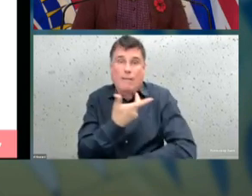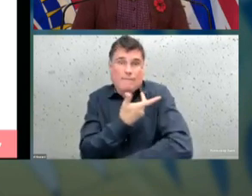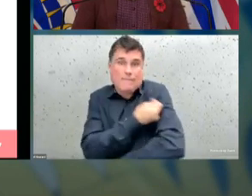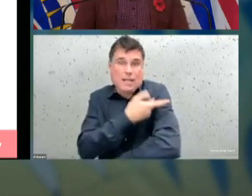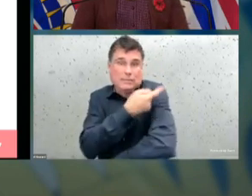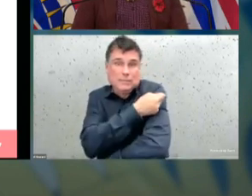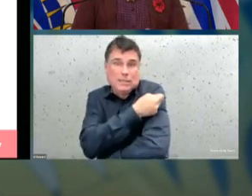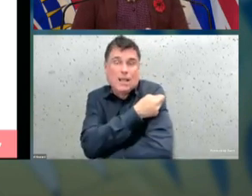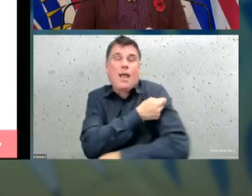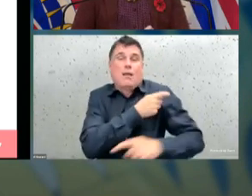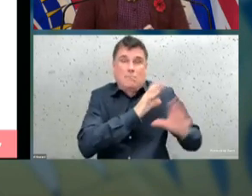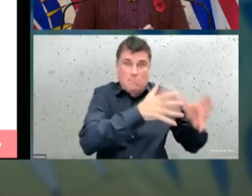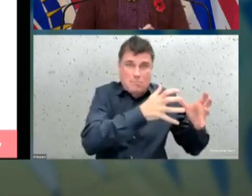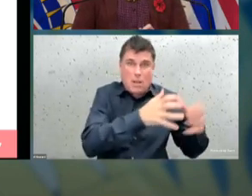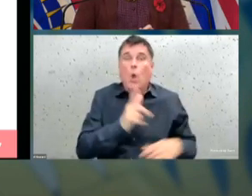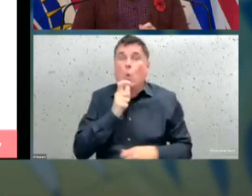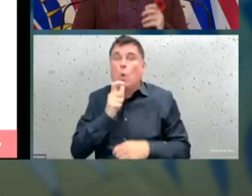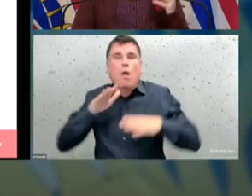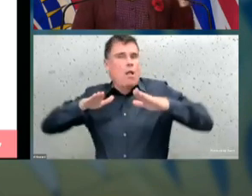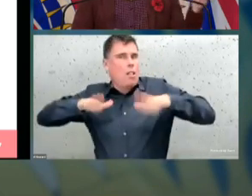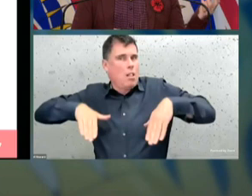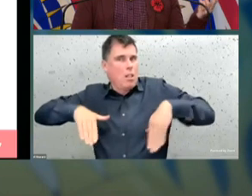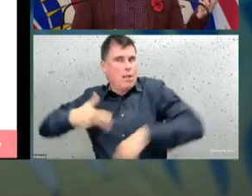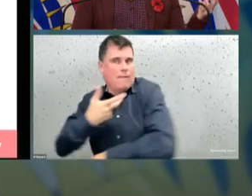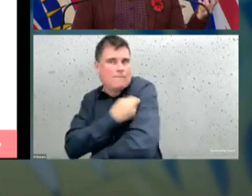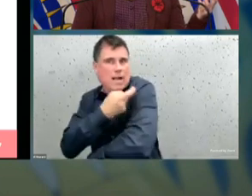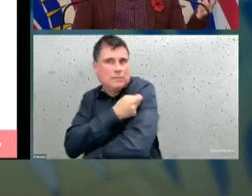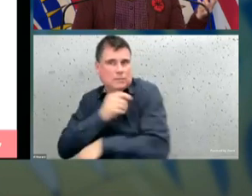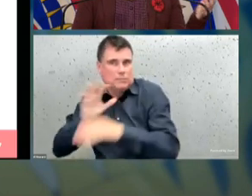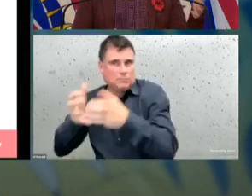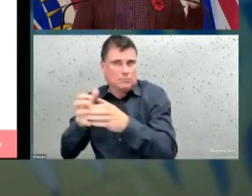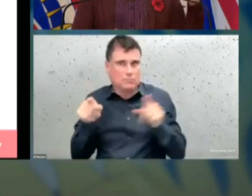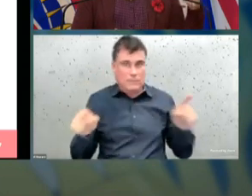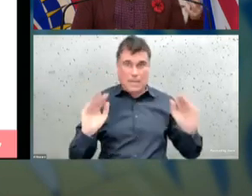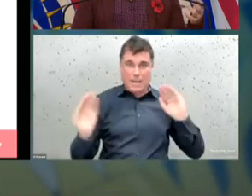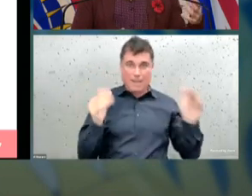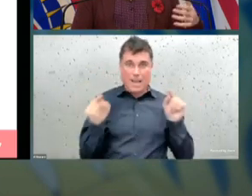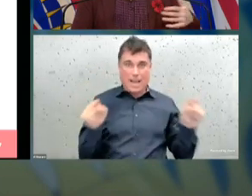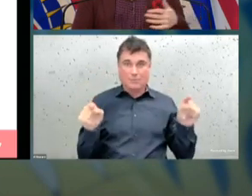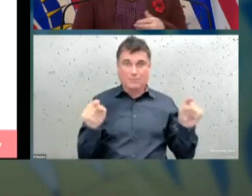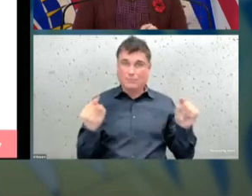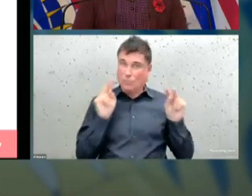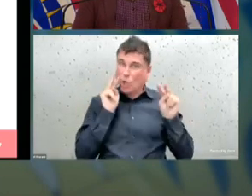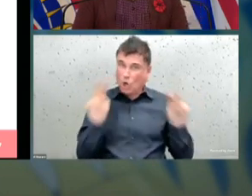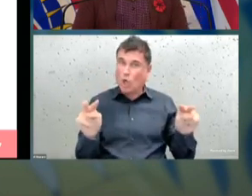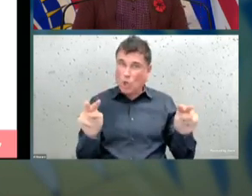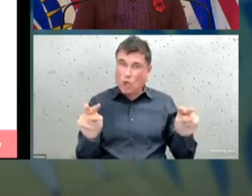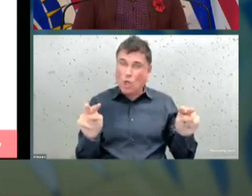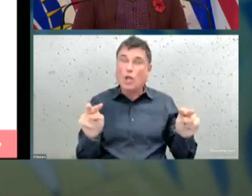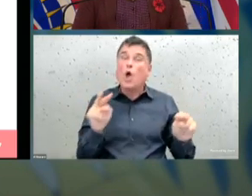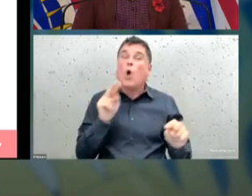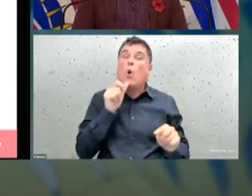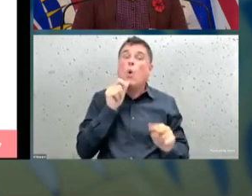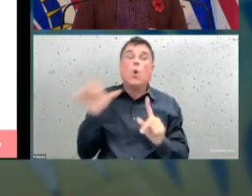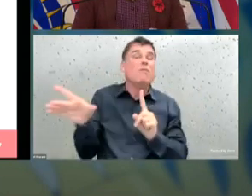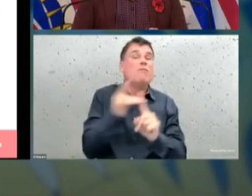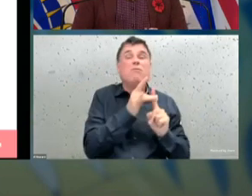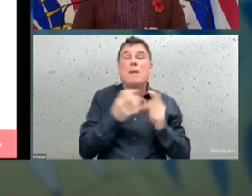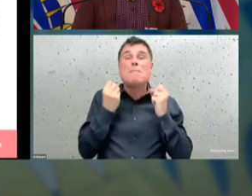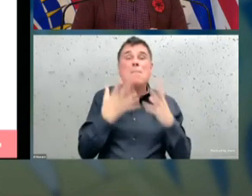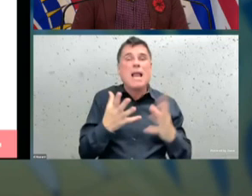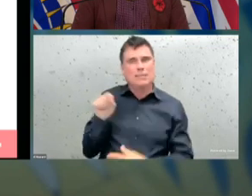of people who are becoming infected, who have not yet been vaccinated, and the hospitalizations reflect that as well.